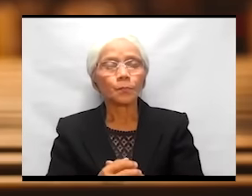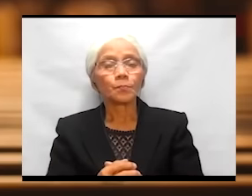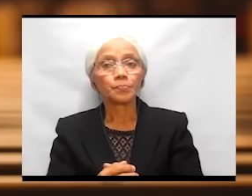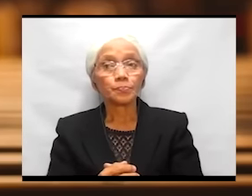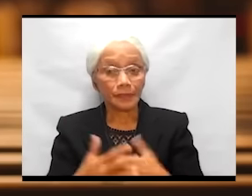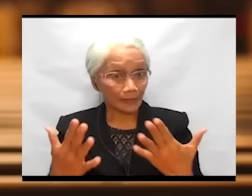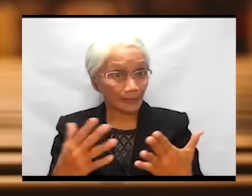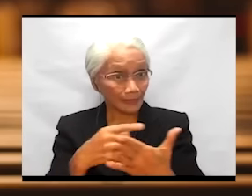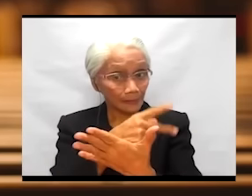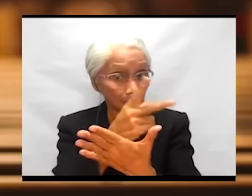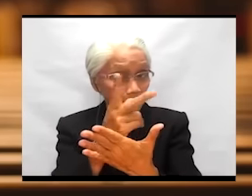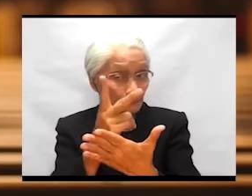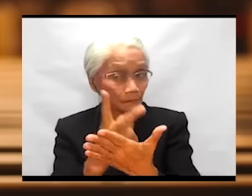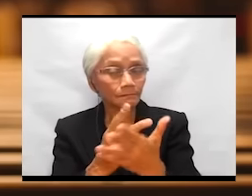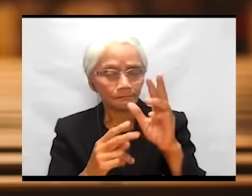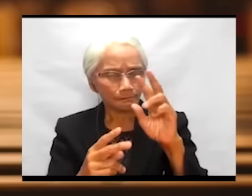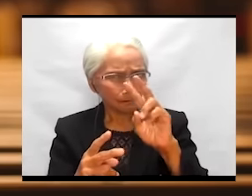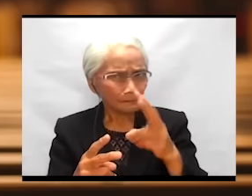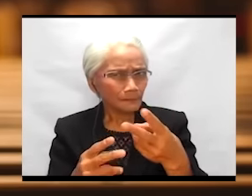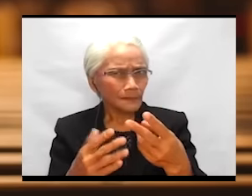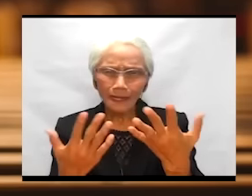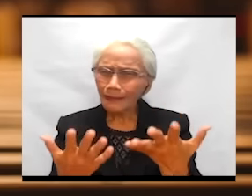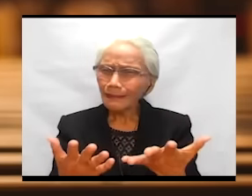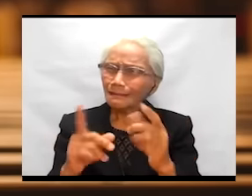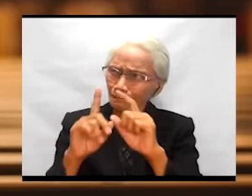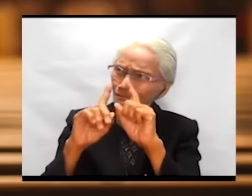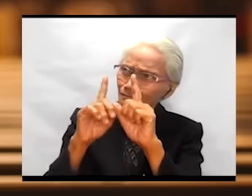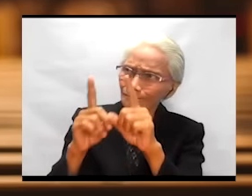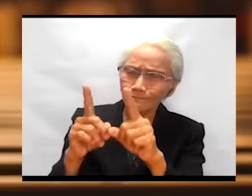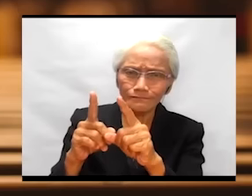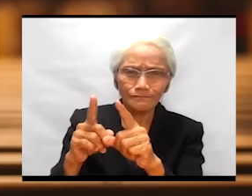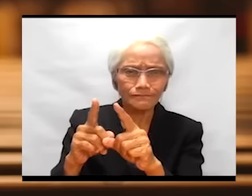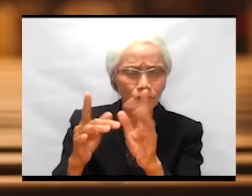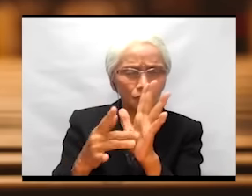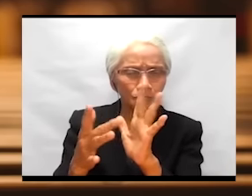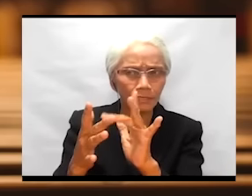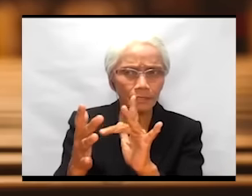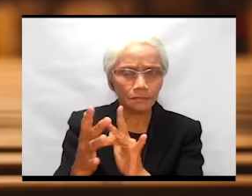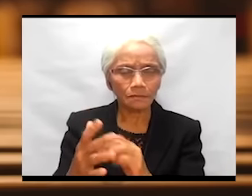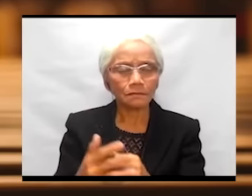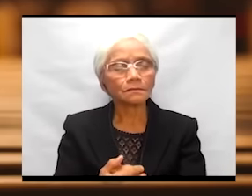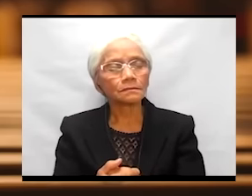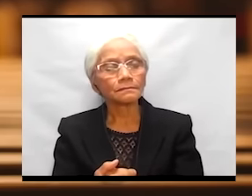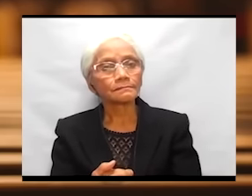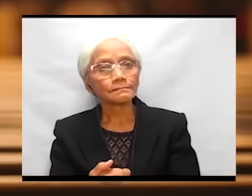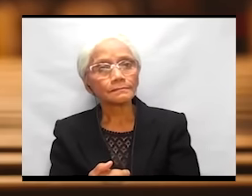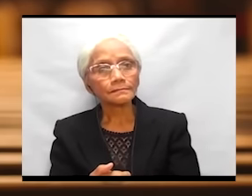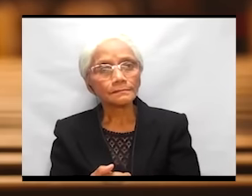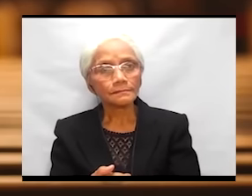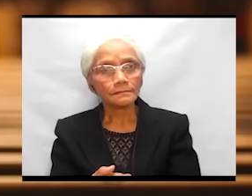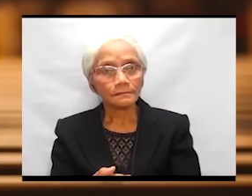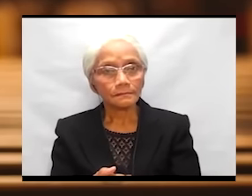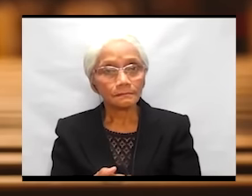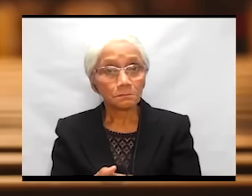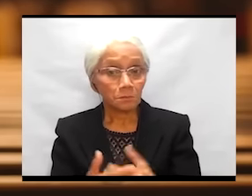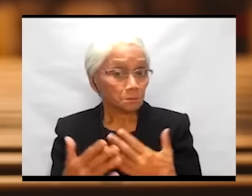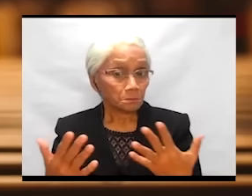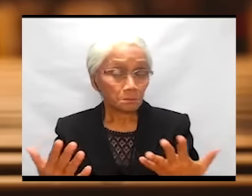this second portion, let us turn to Jesus. Let us turn to Jesus,